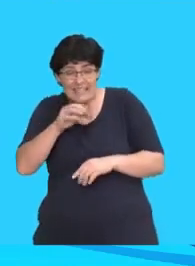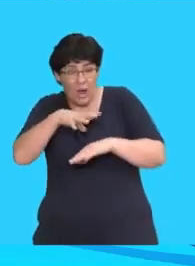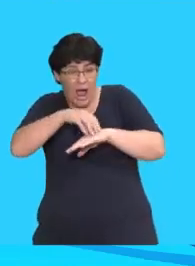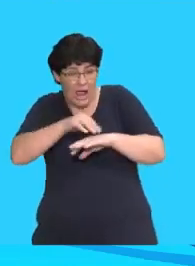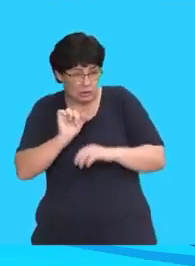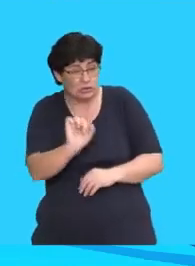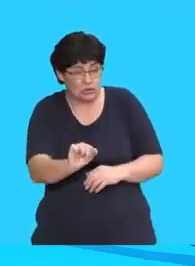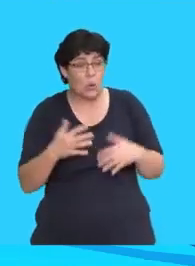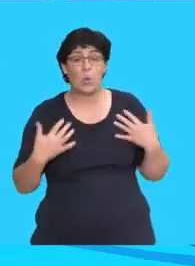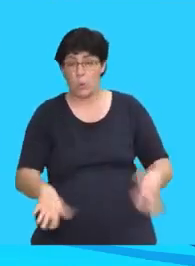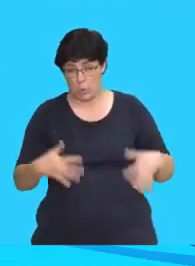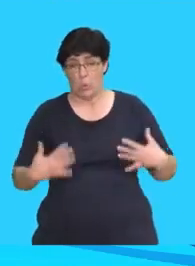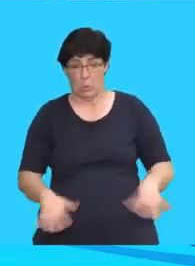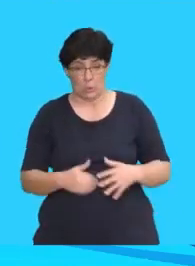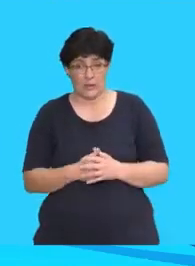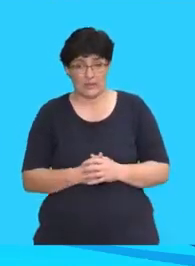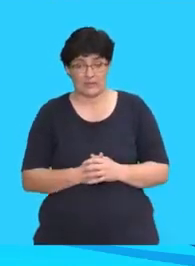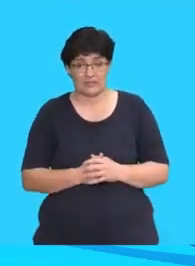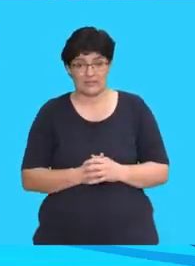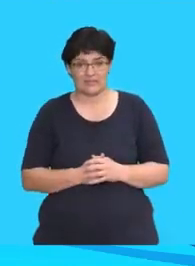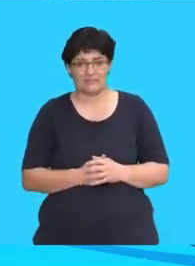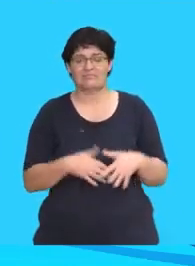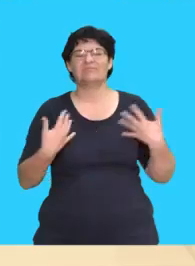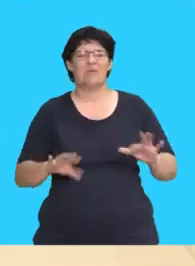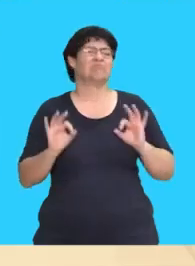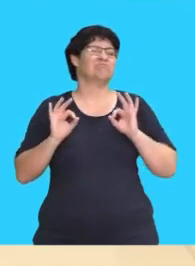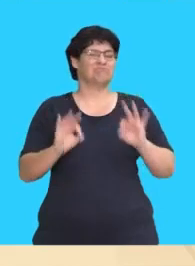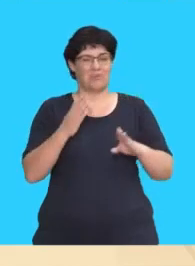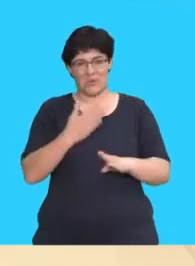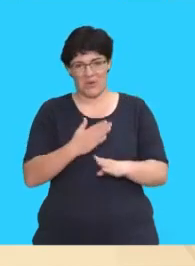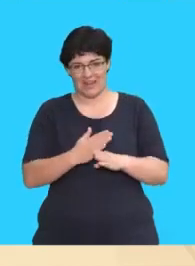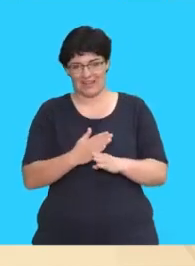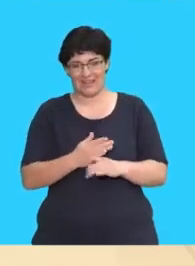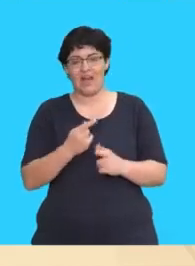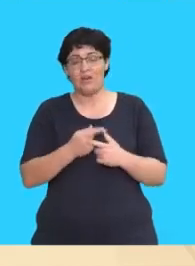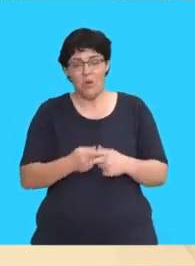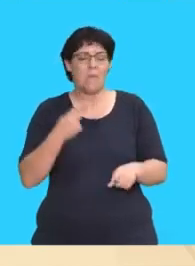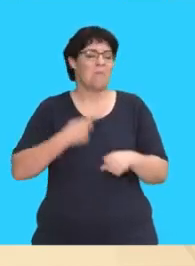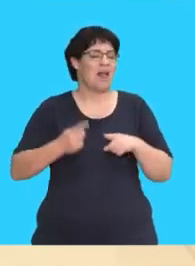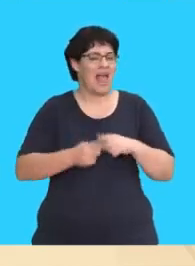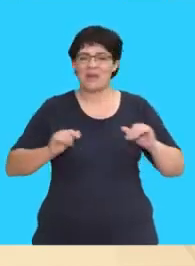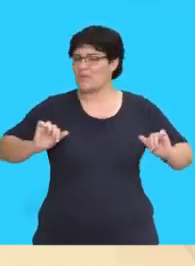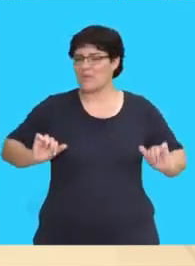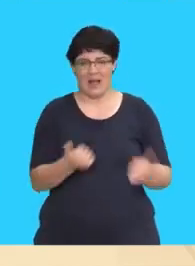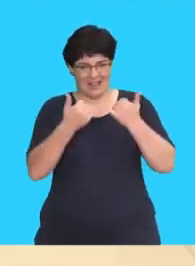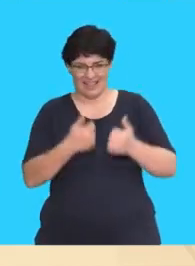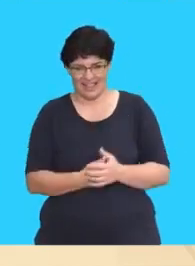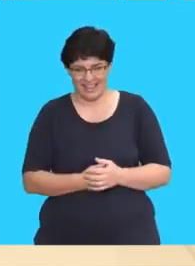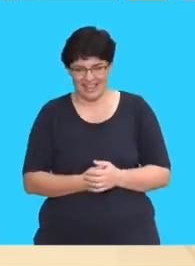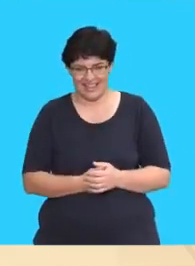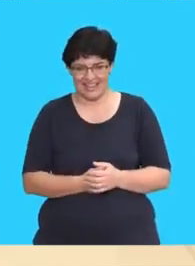Now that's fishy business! Super work, children! You played this game